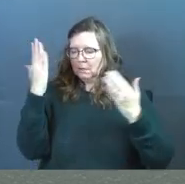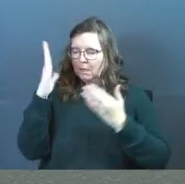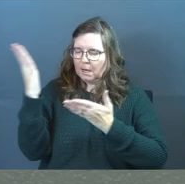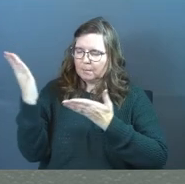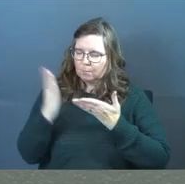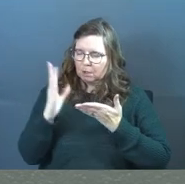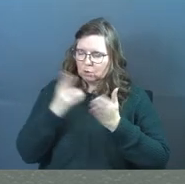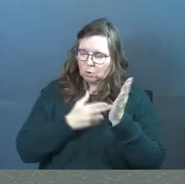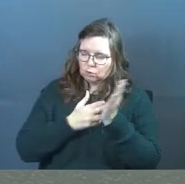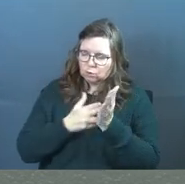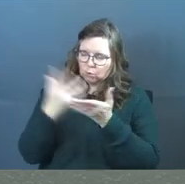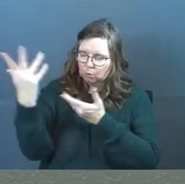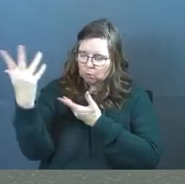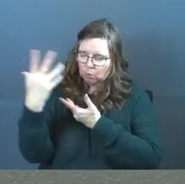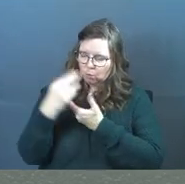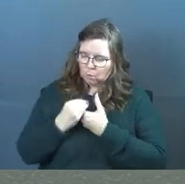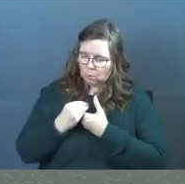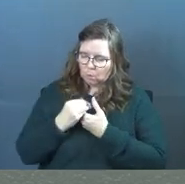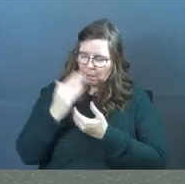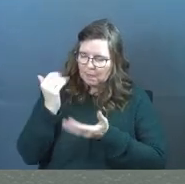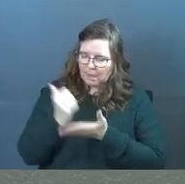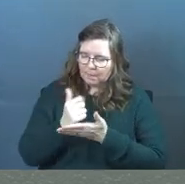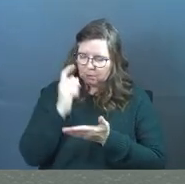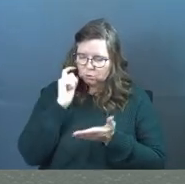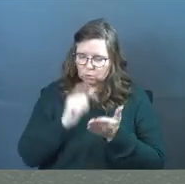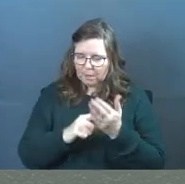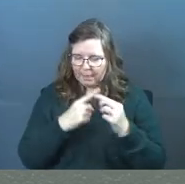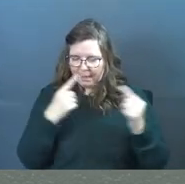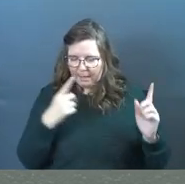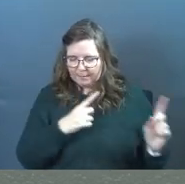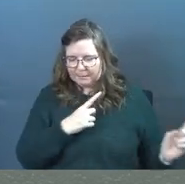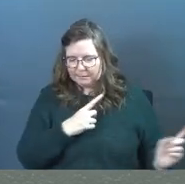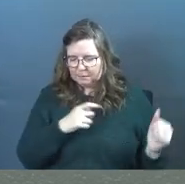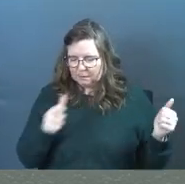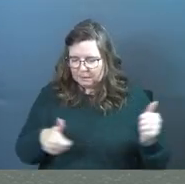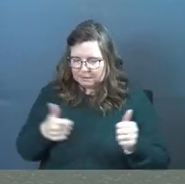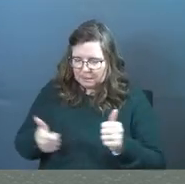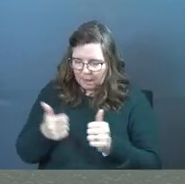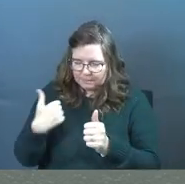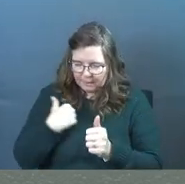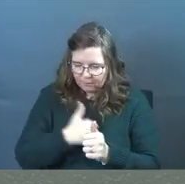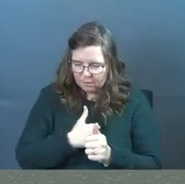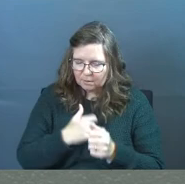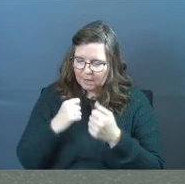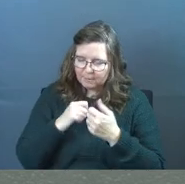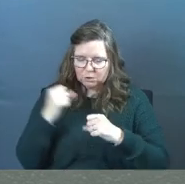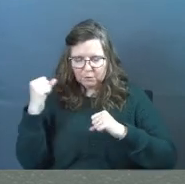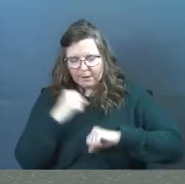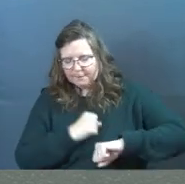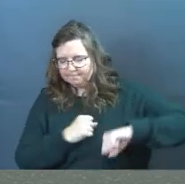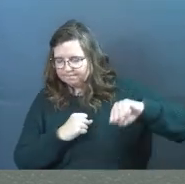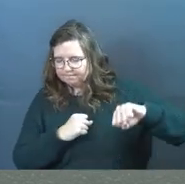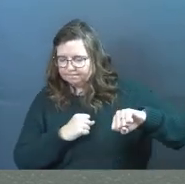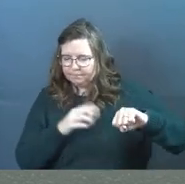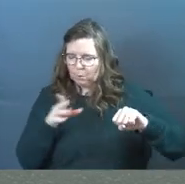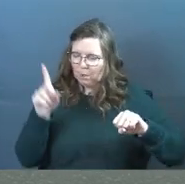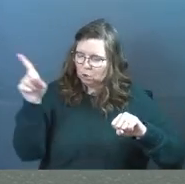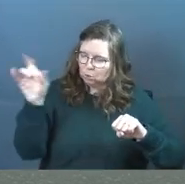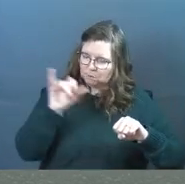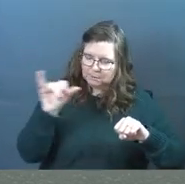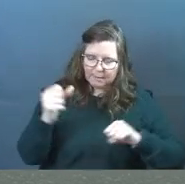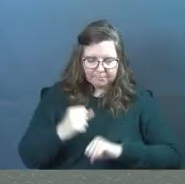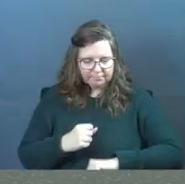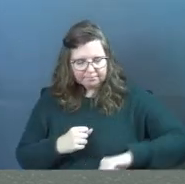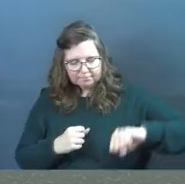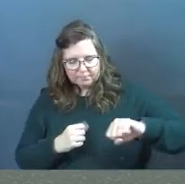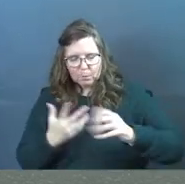your truth in. Help us to recognize our enemy as he comes after us. Help us to fight against him the way you fought against him,